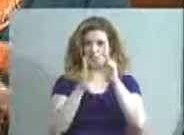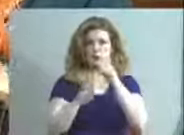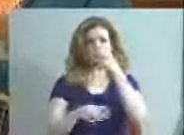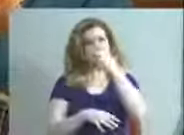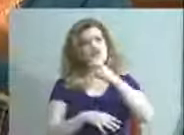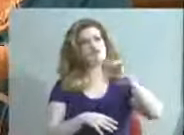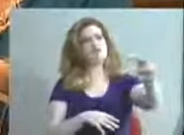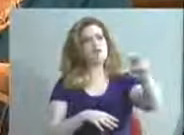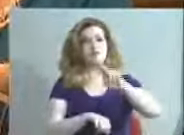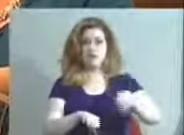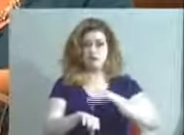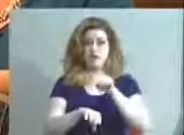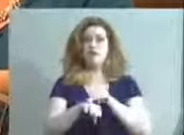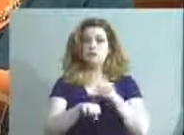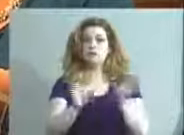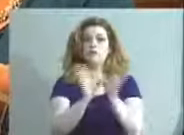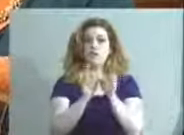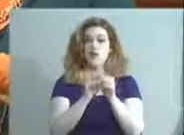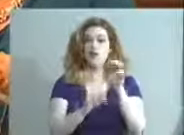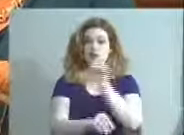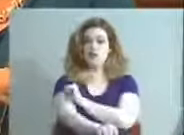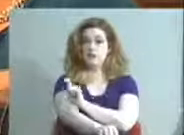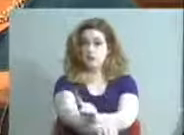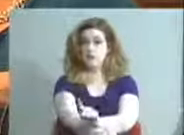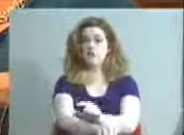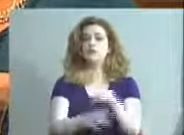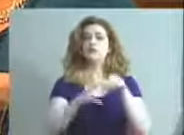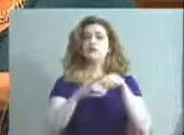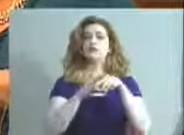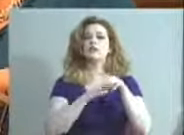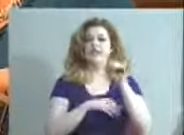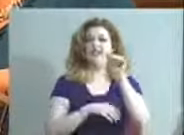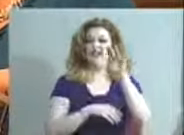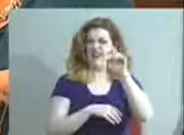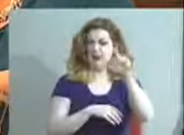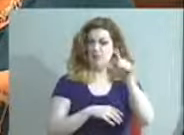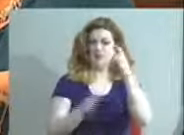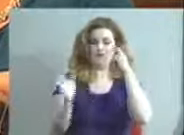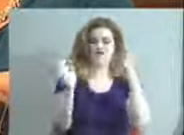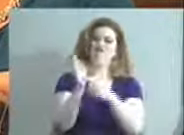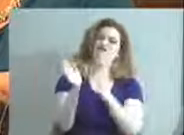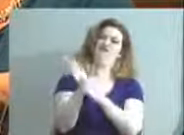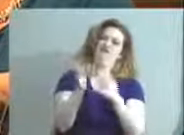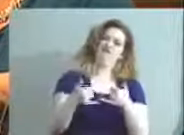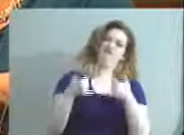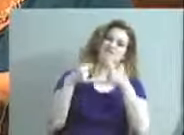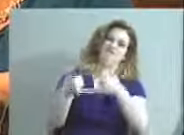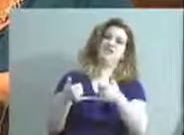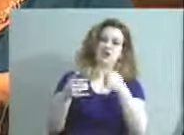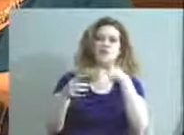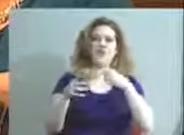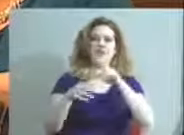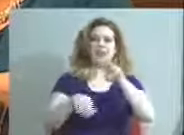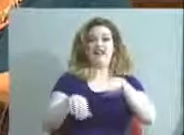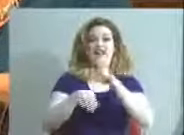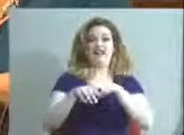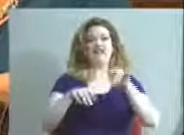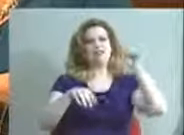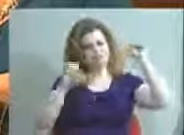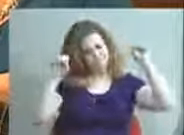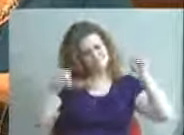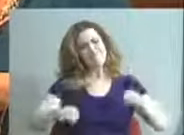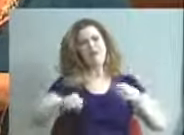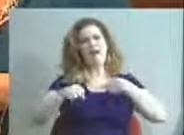the national conference in st. Louis in April to be recognized and presented with the national yes I can award